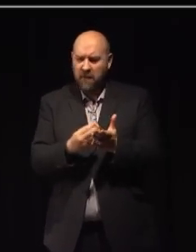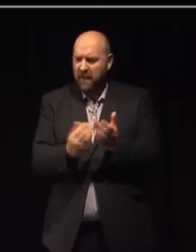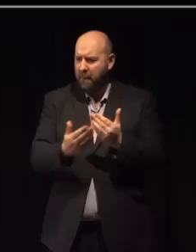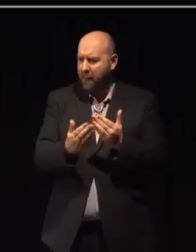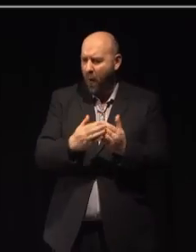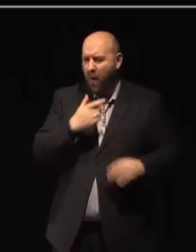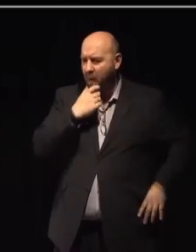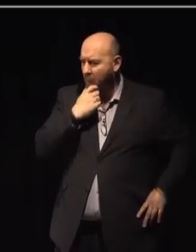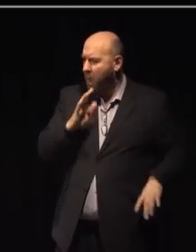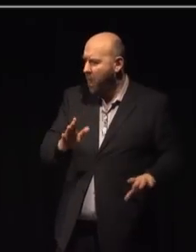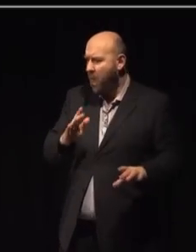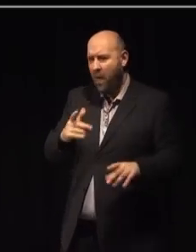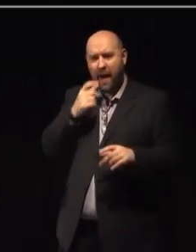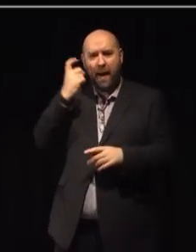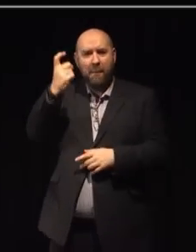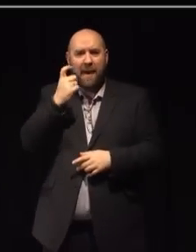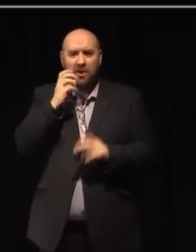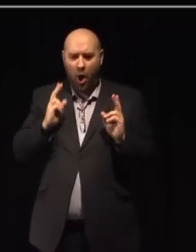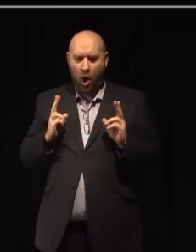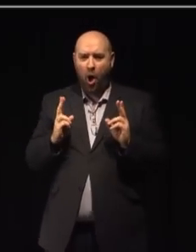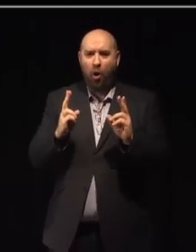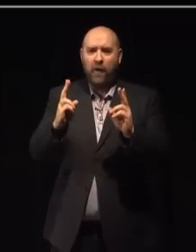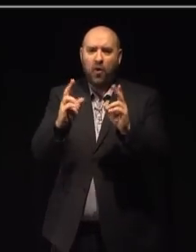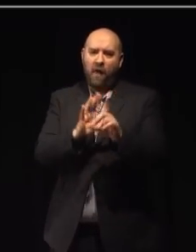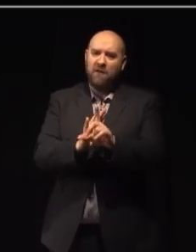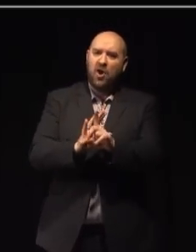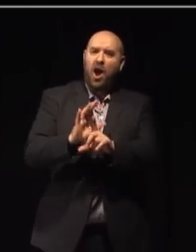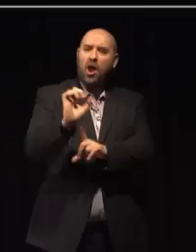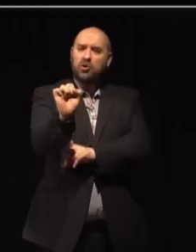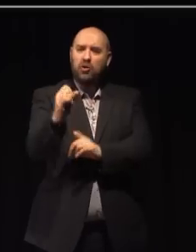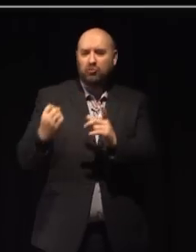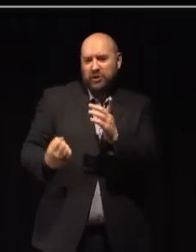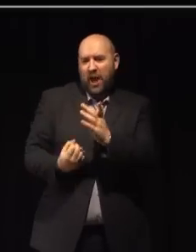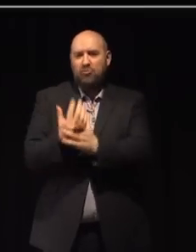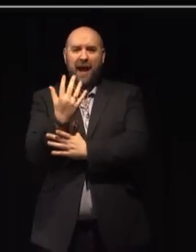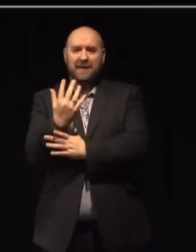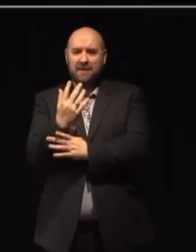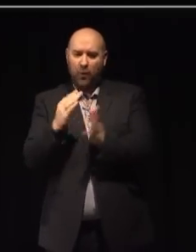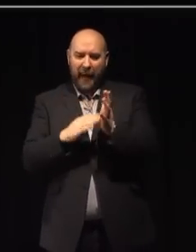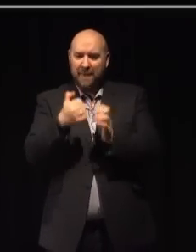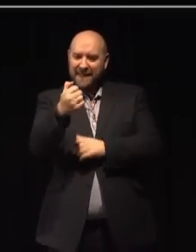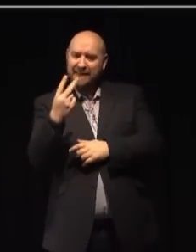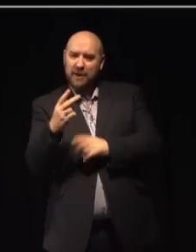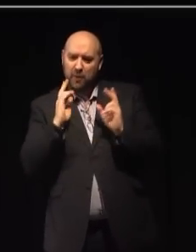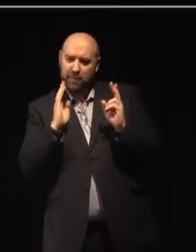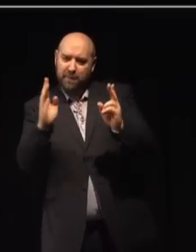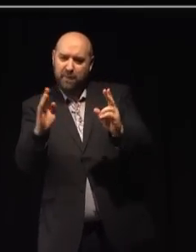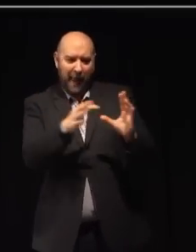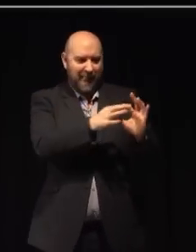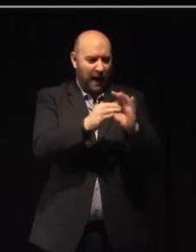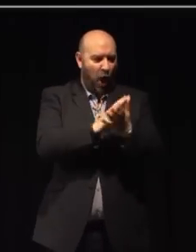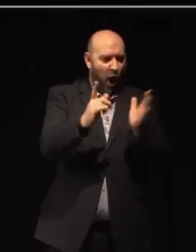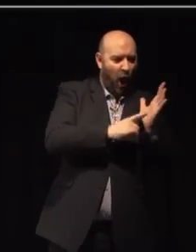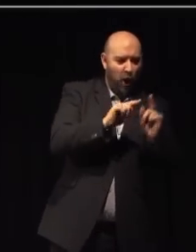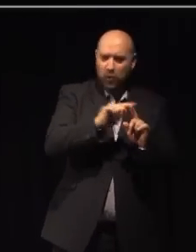Imagine a corridor of culturally driven regeneration all along the M62, linking Hull with Liverpool